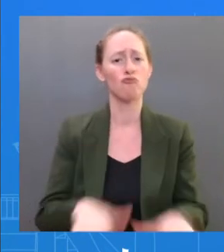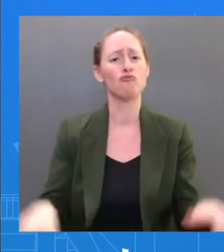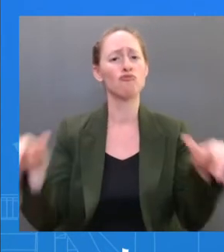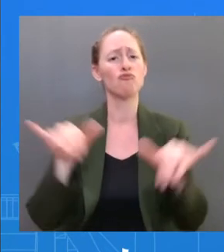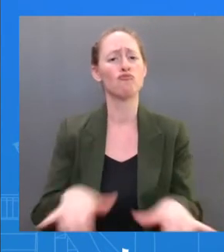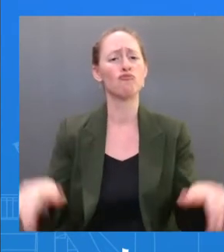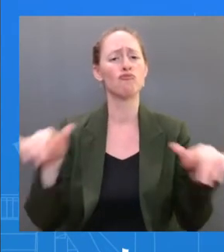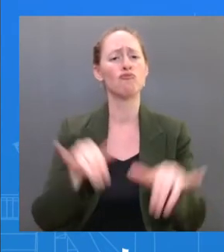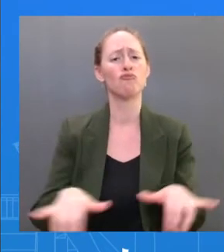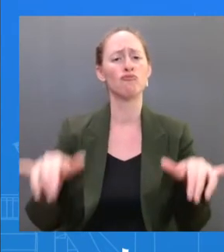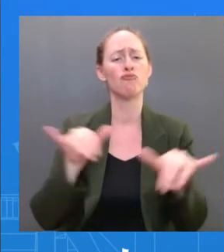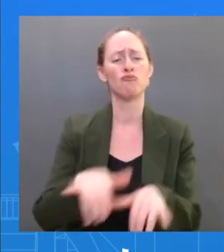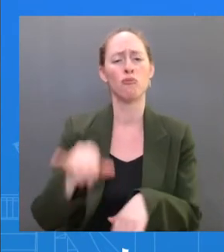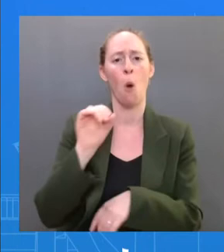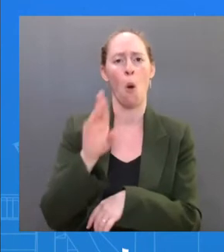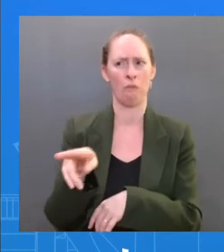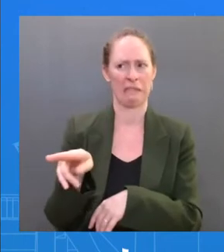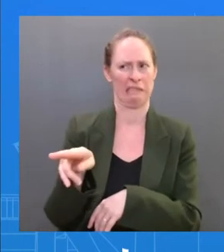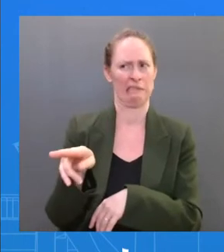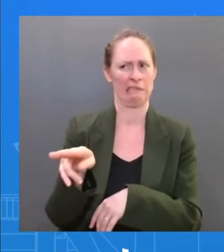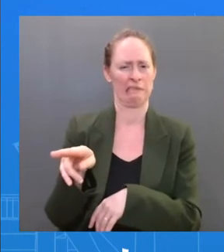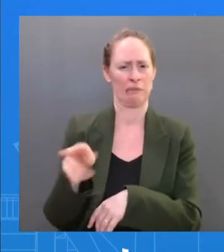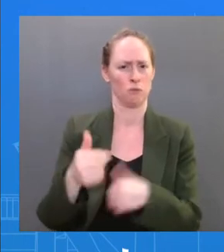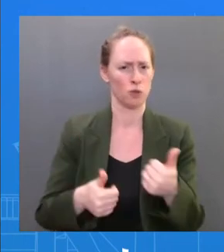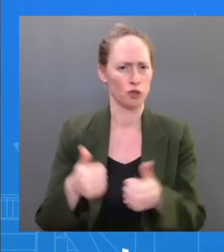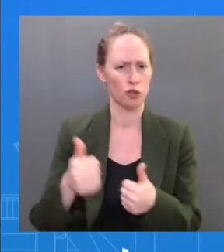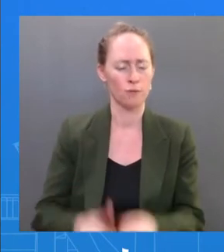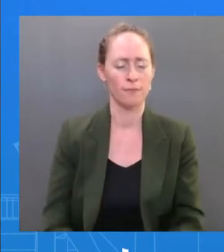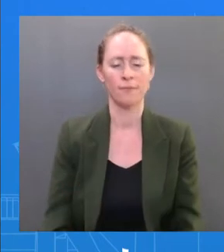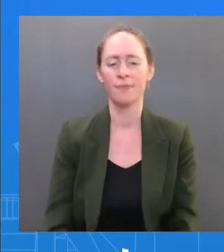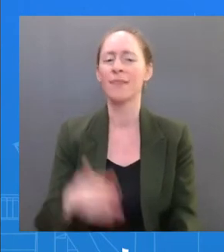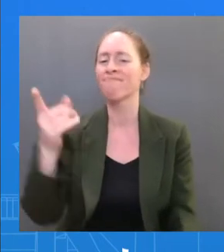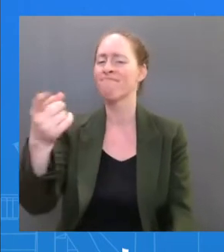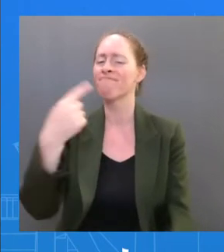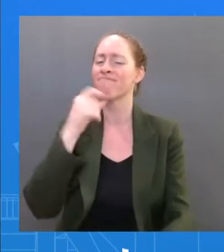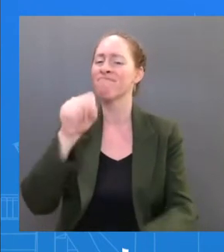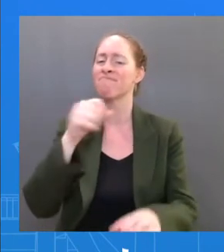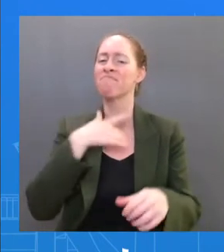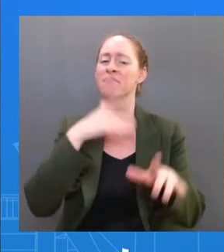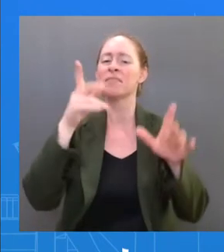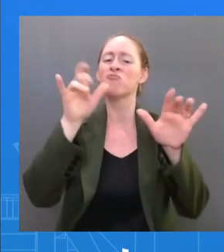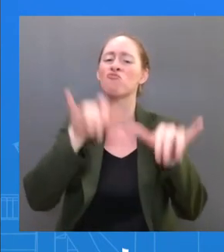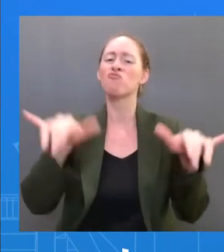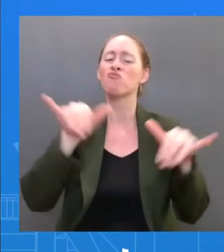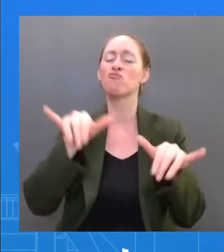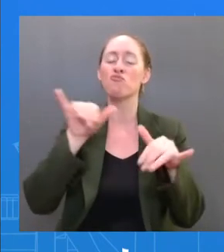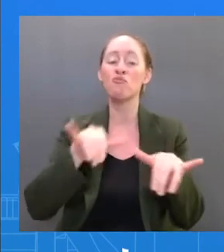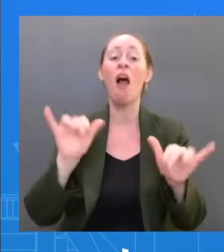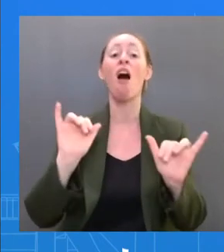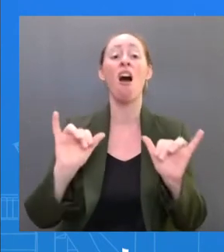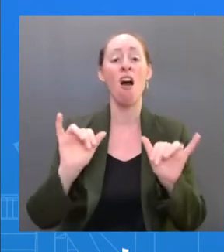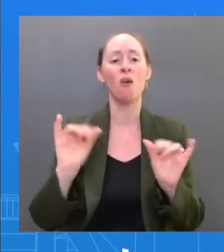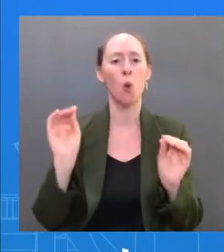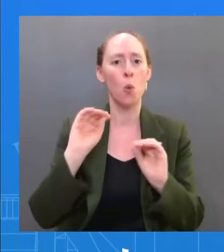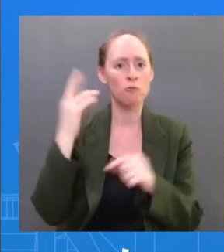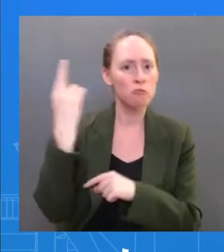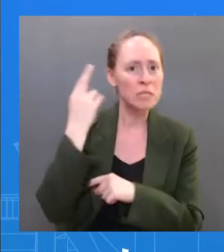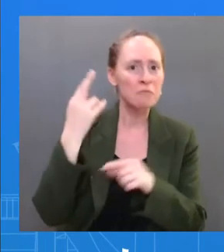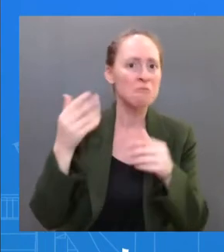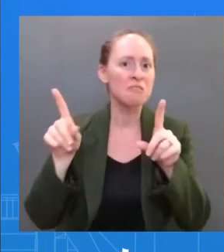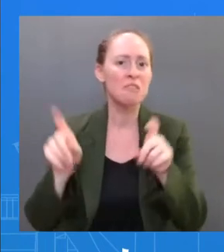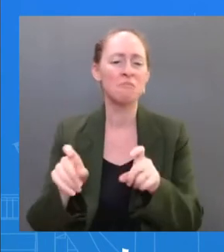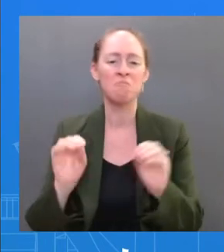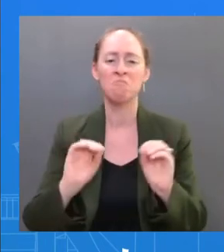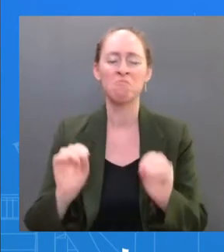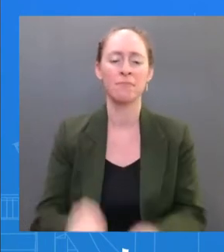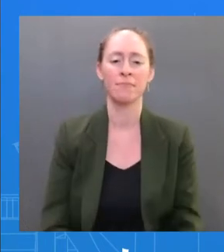on questioning — as I understand it from Dr. O'Connor — on questioning, reported that, yes, he was having these mild symptoms. you. Dr. And just to add, you guys saw him yesterday.